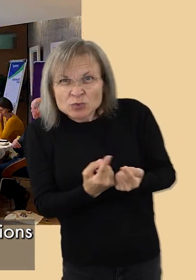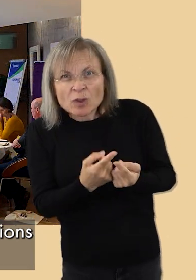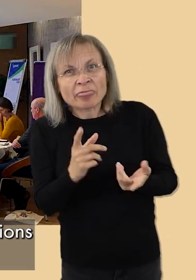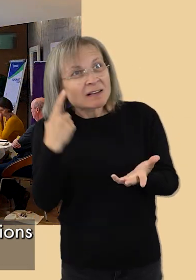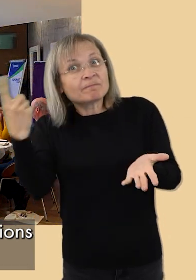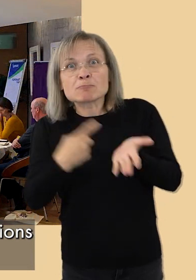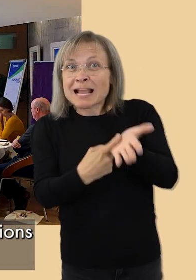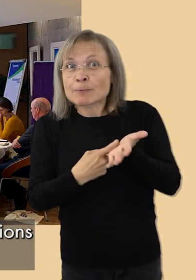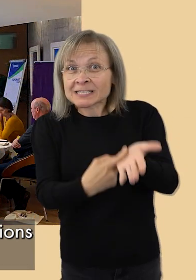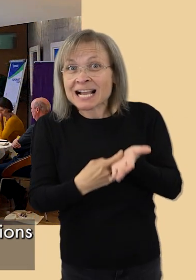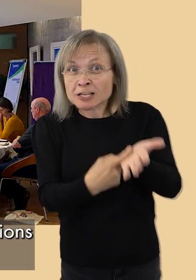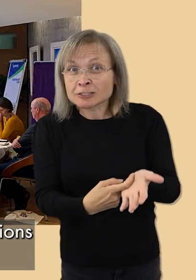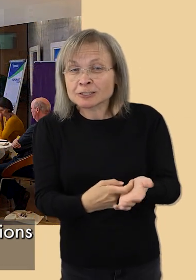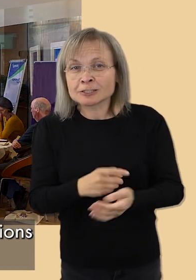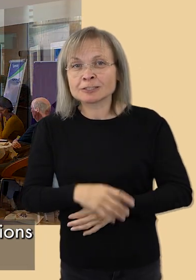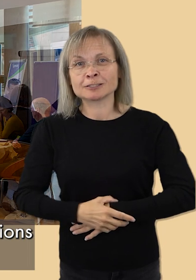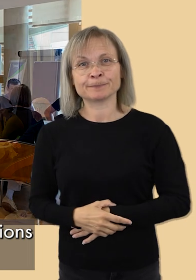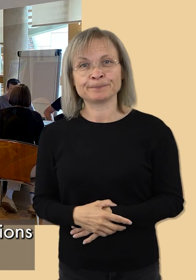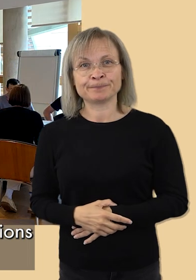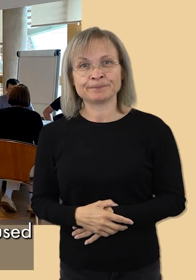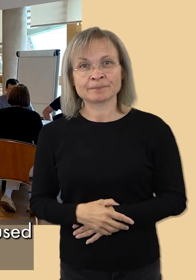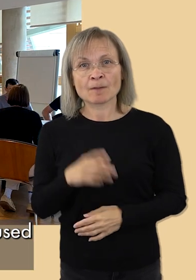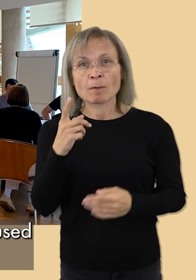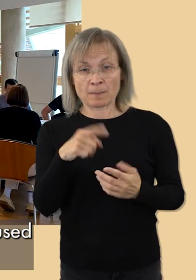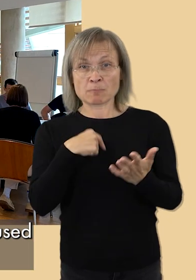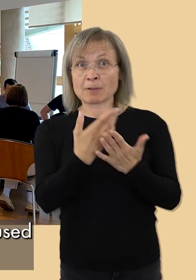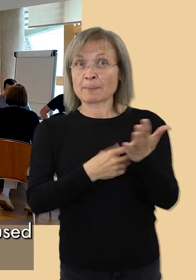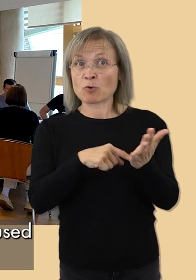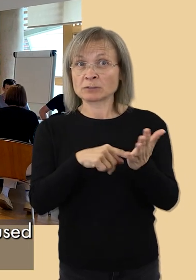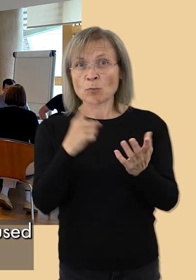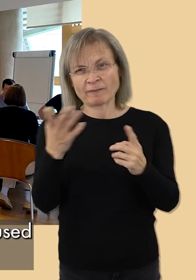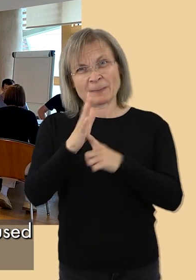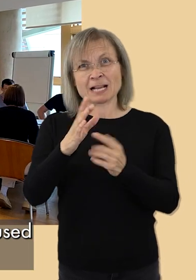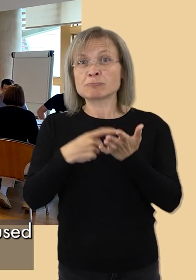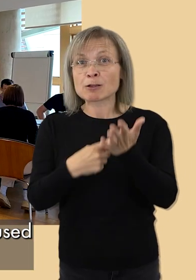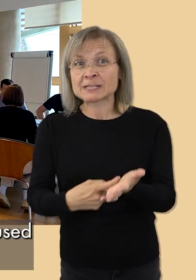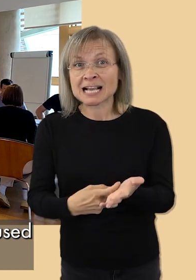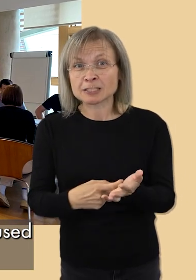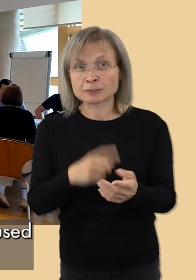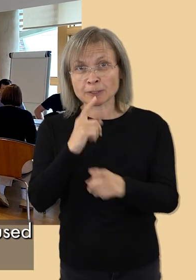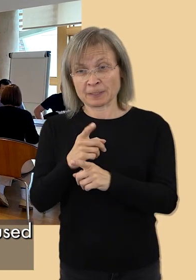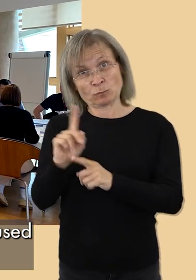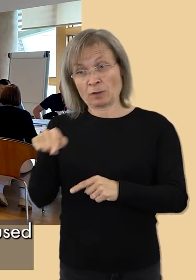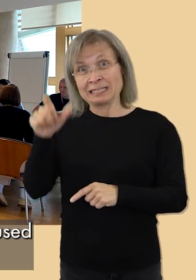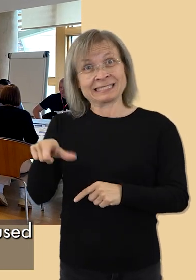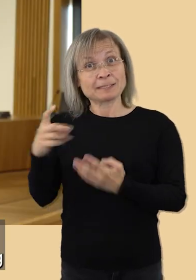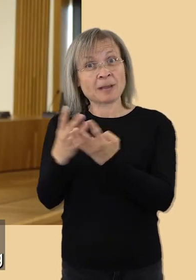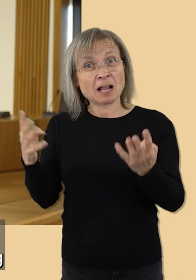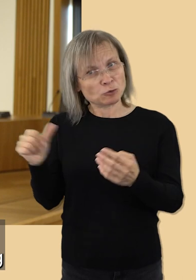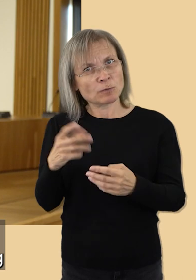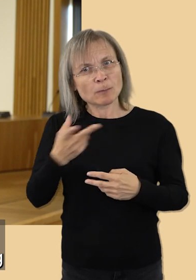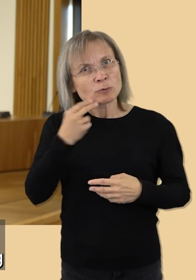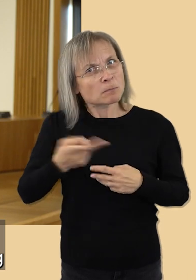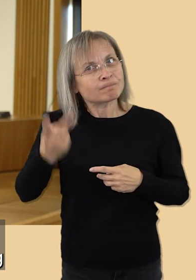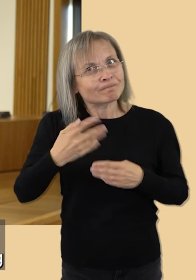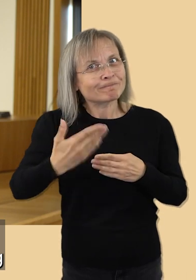And one of its main recommendations from our report is that citizens panels should be used more regularly in the future. We